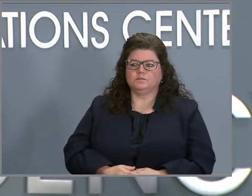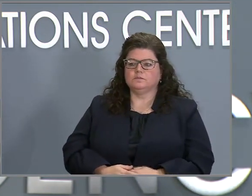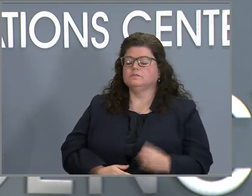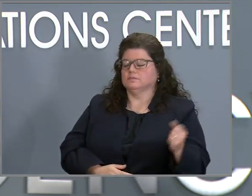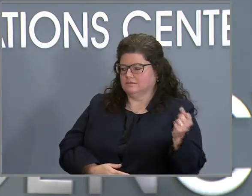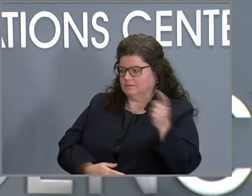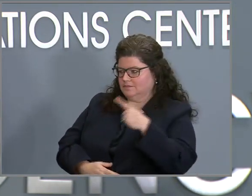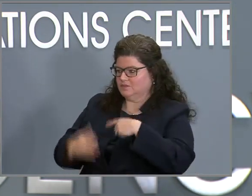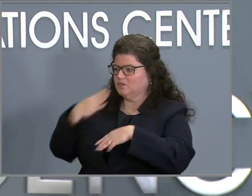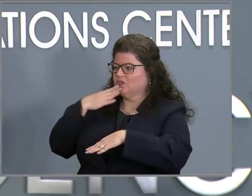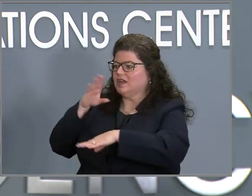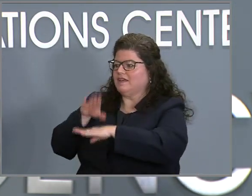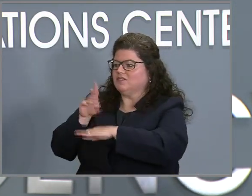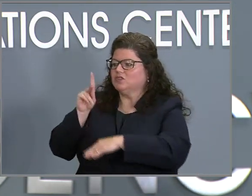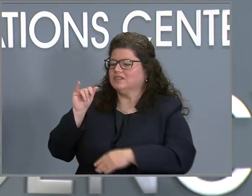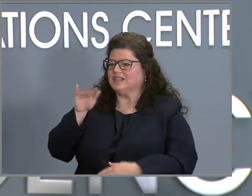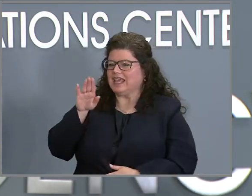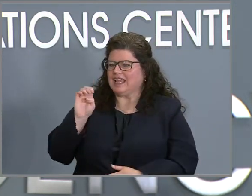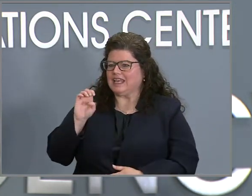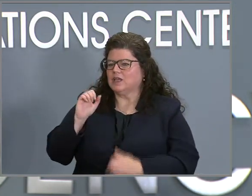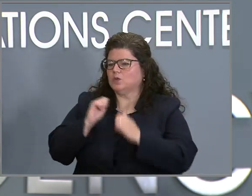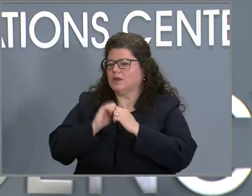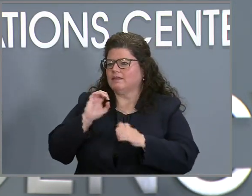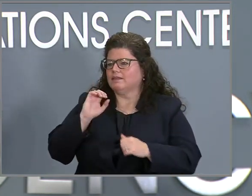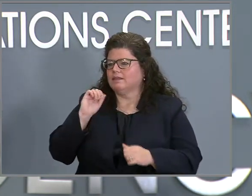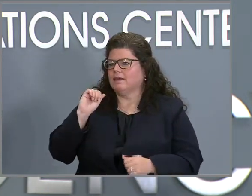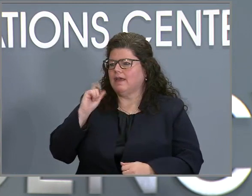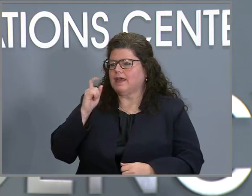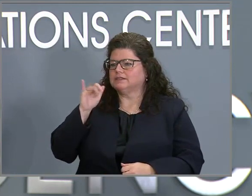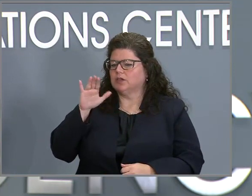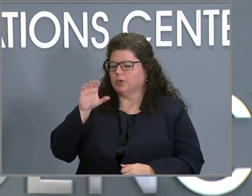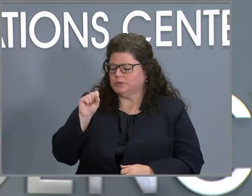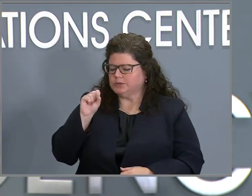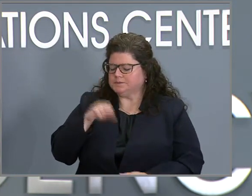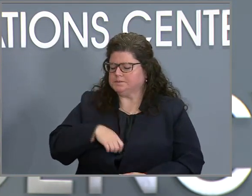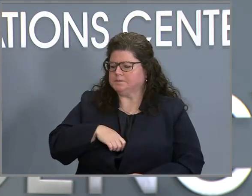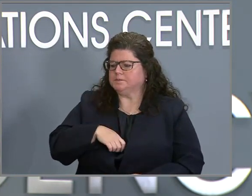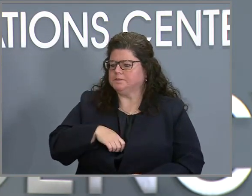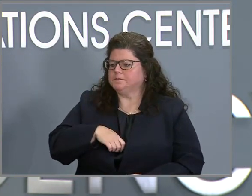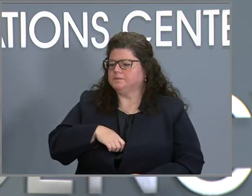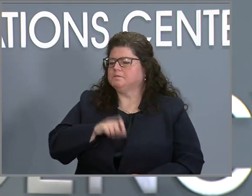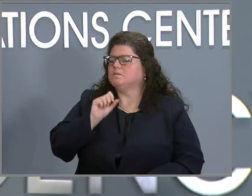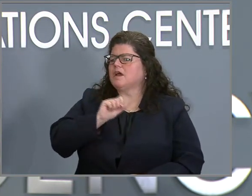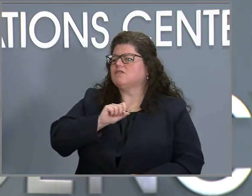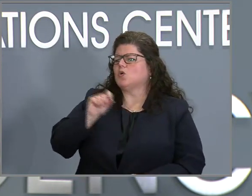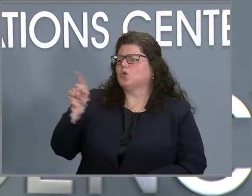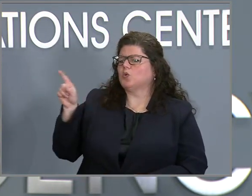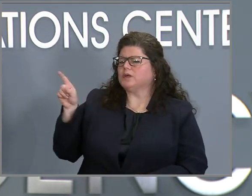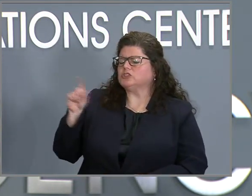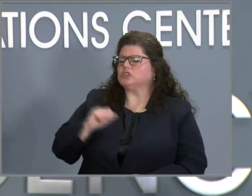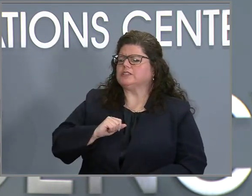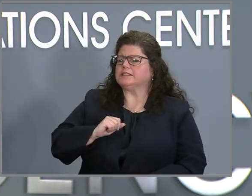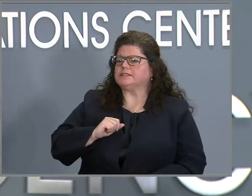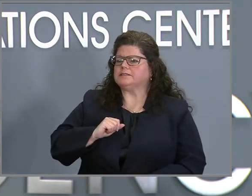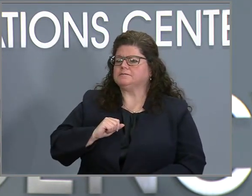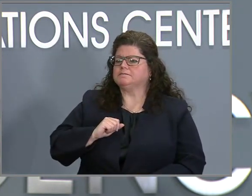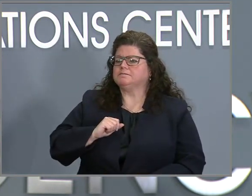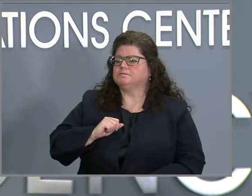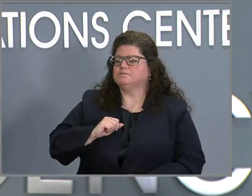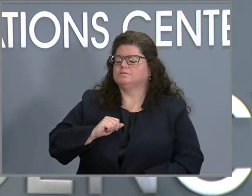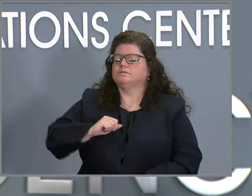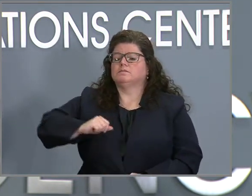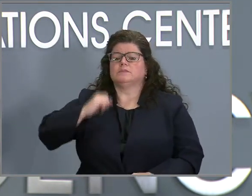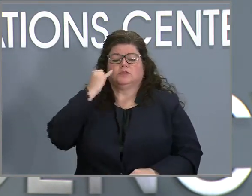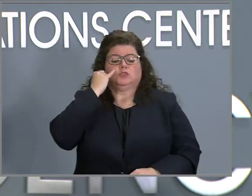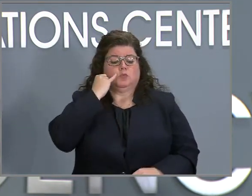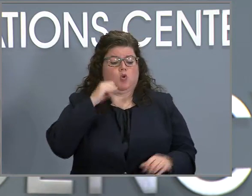Good afternoon. is Katie with Axios Charlotte. Thanks so much for taking my question. I had a question about reporting of at-home